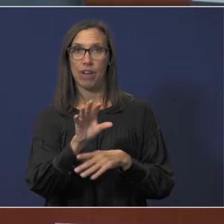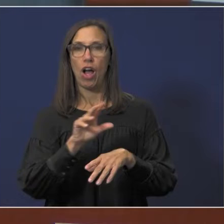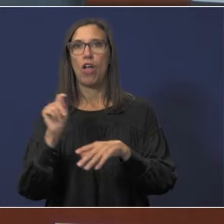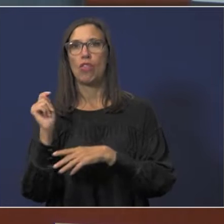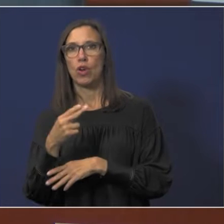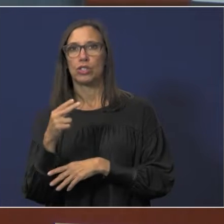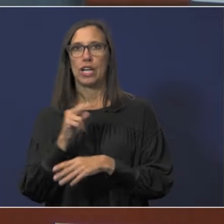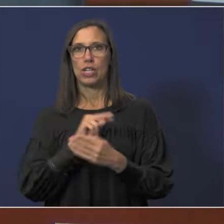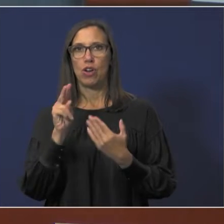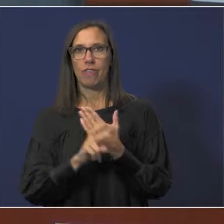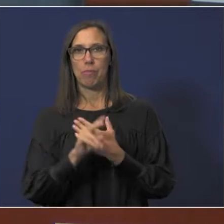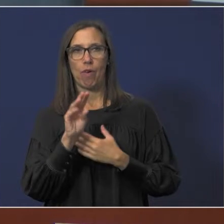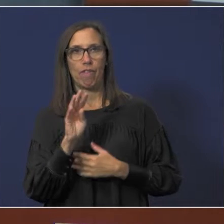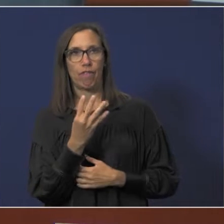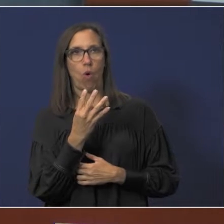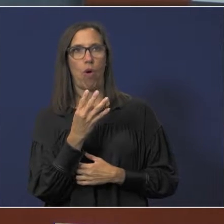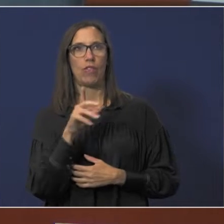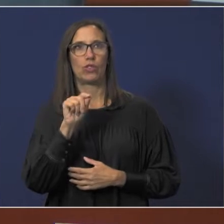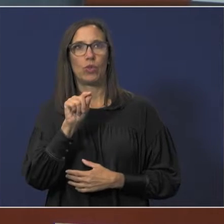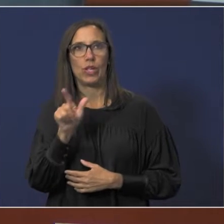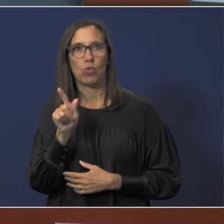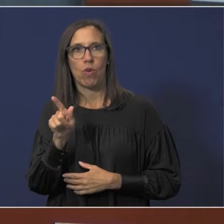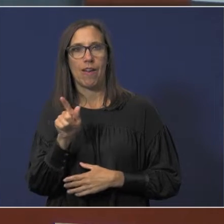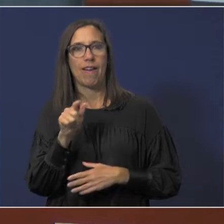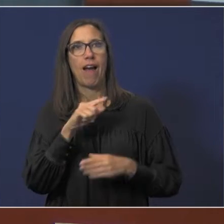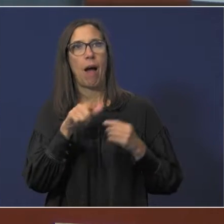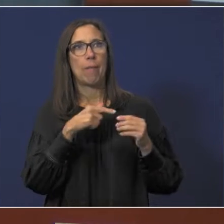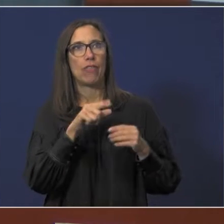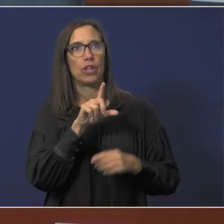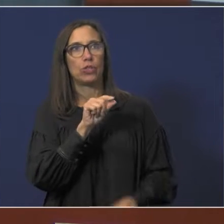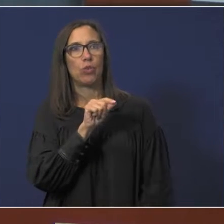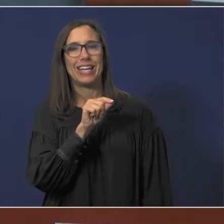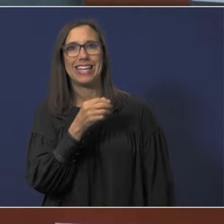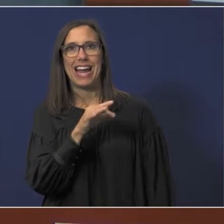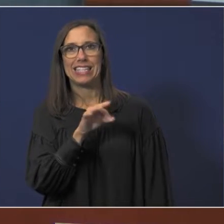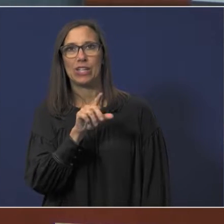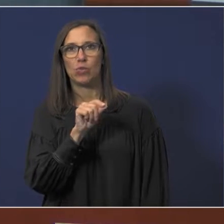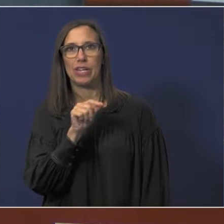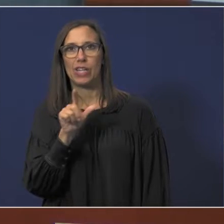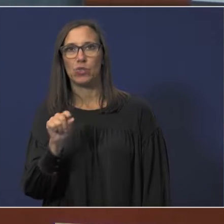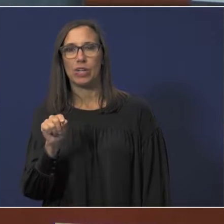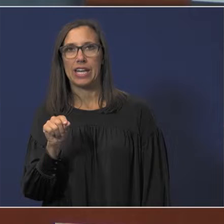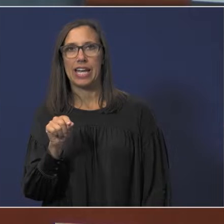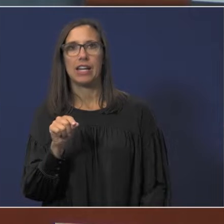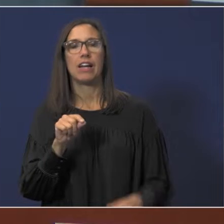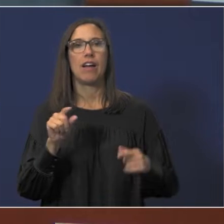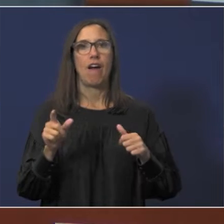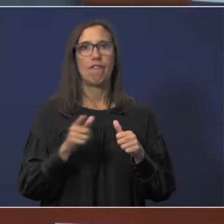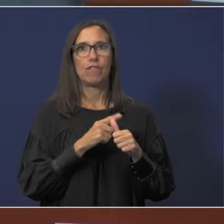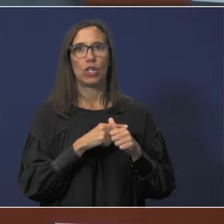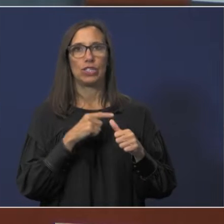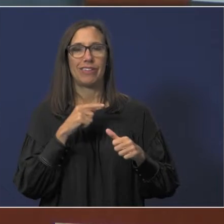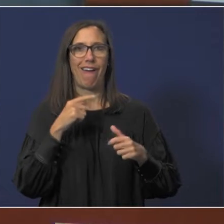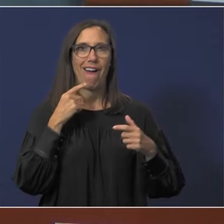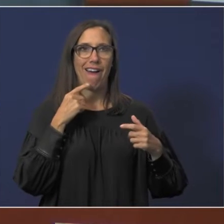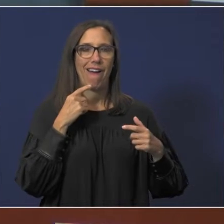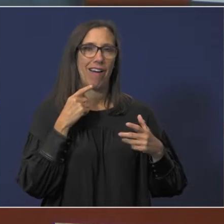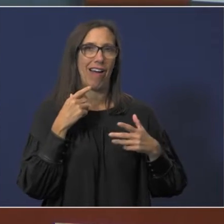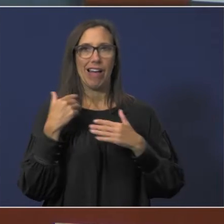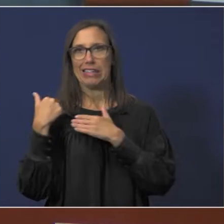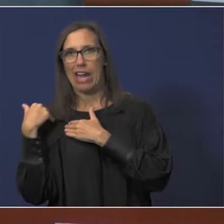Thursday, November 4th, 2021, on the 2019-2020 District School First Accountability Rating.